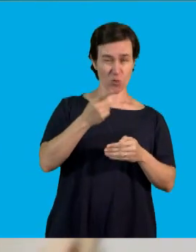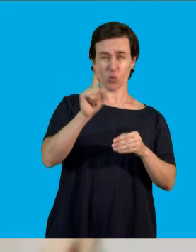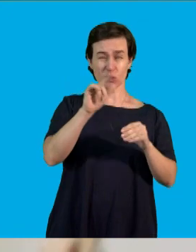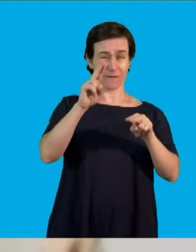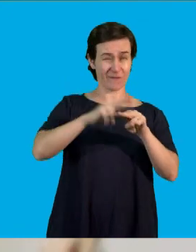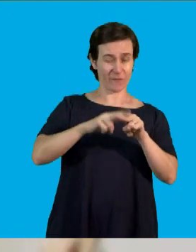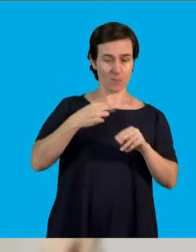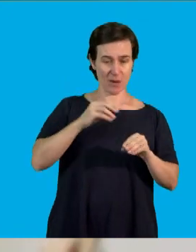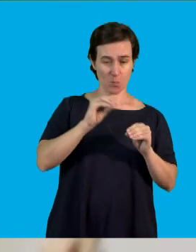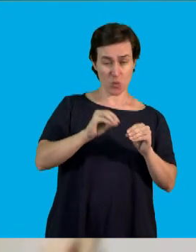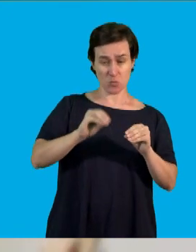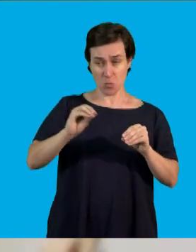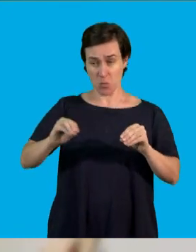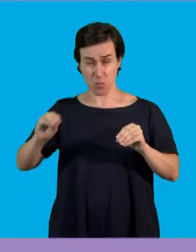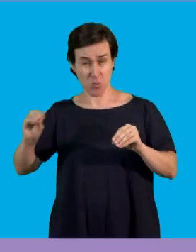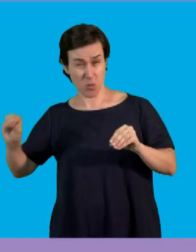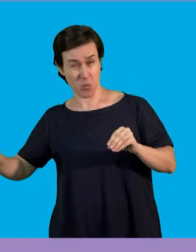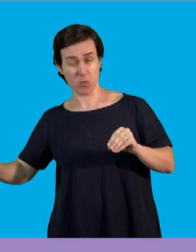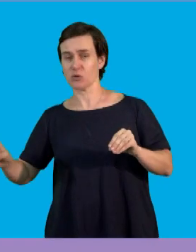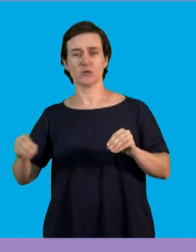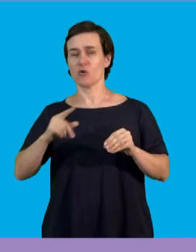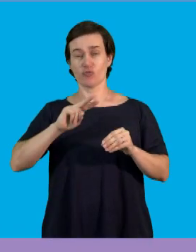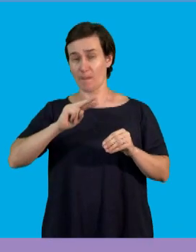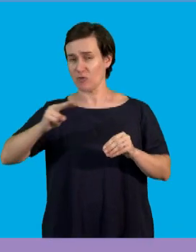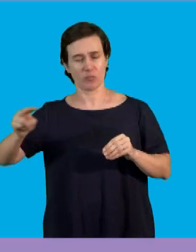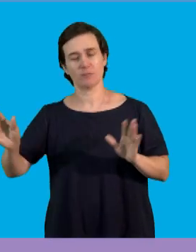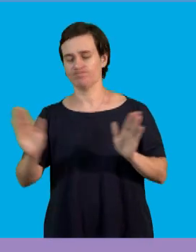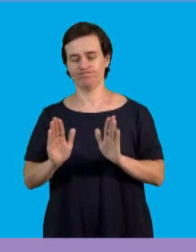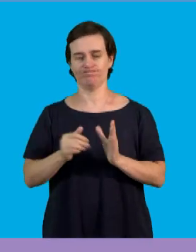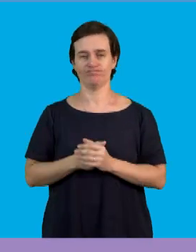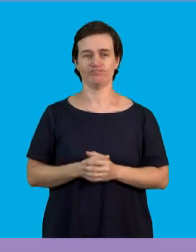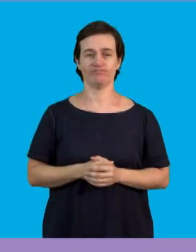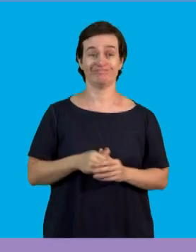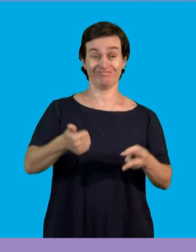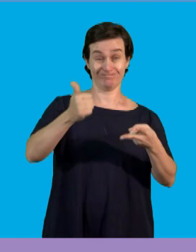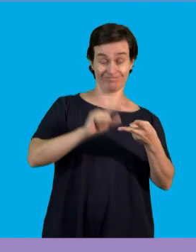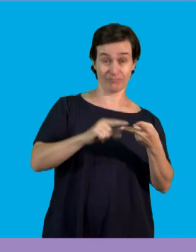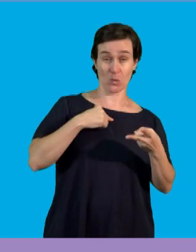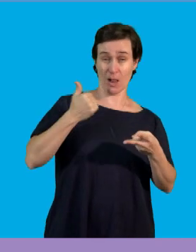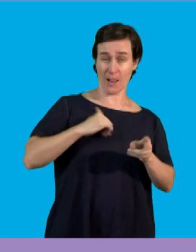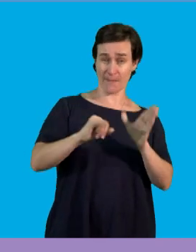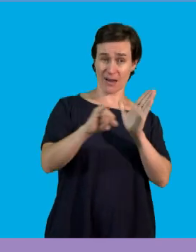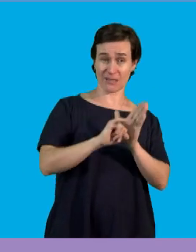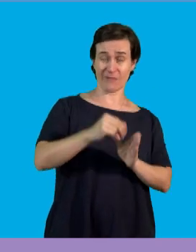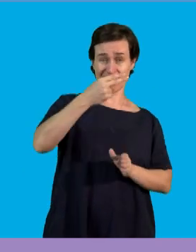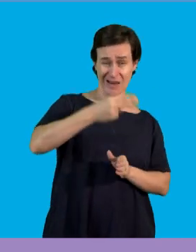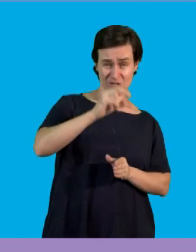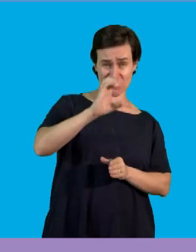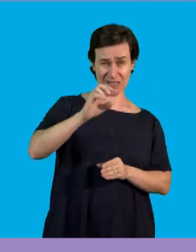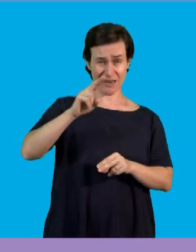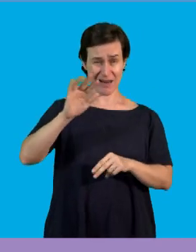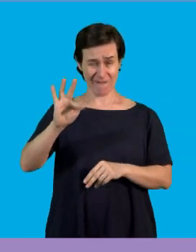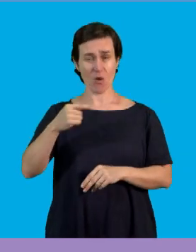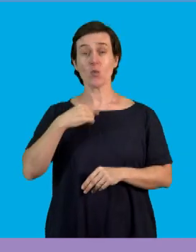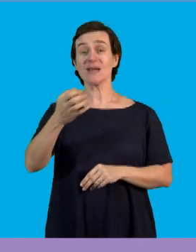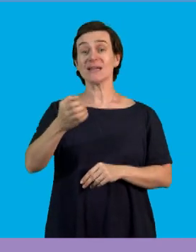those factors. Now when we are working with the highest common factor then we take the common